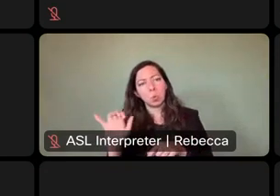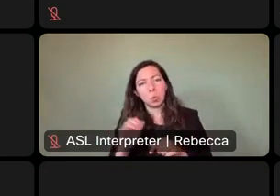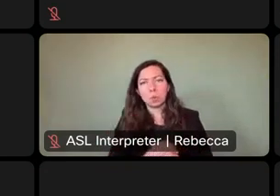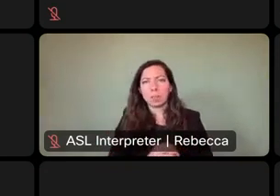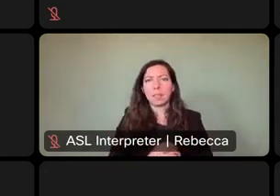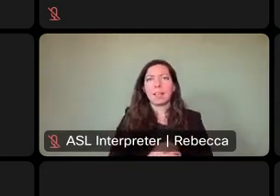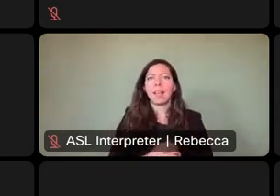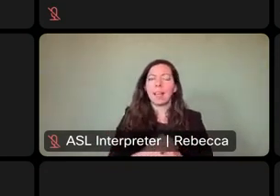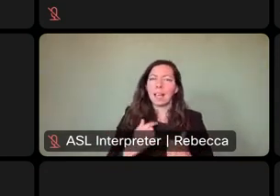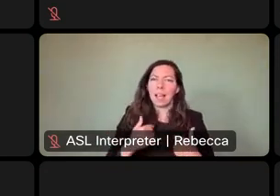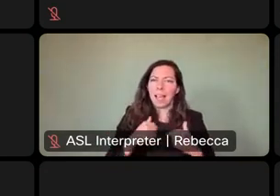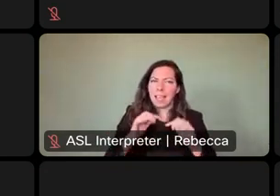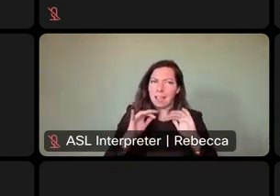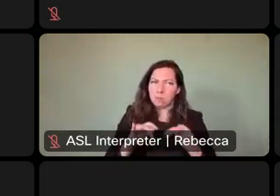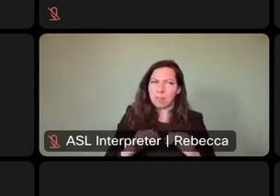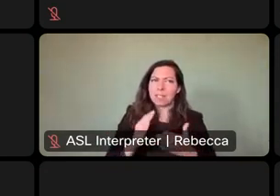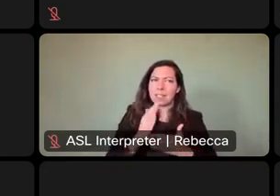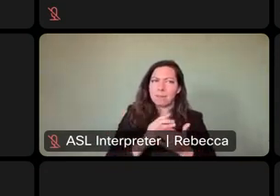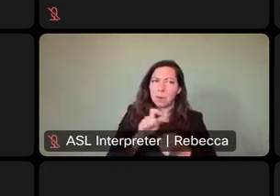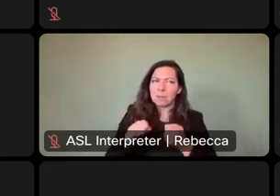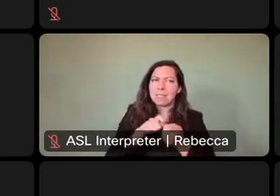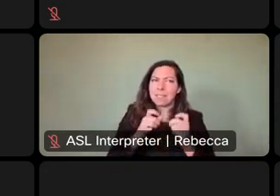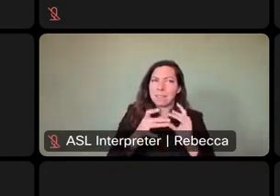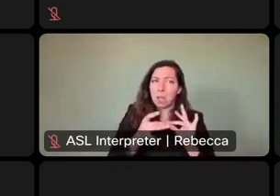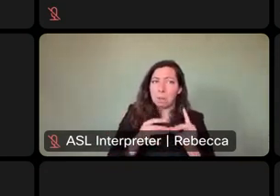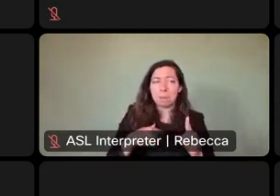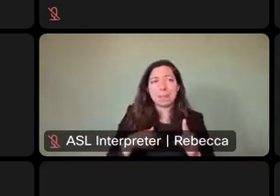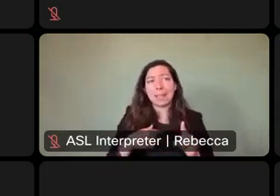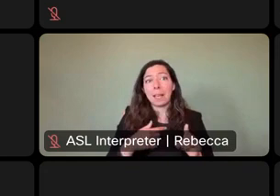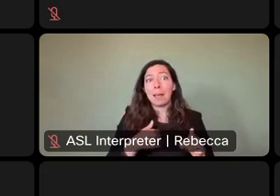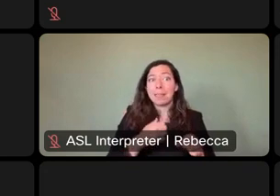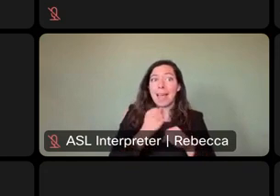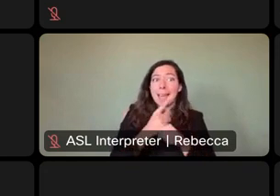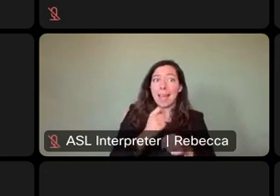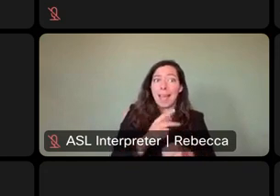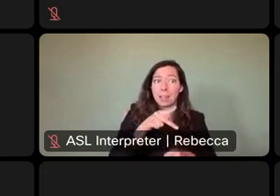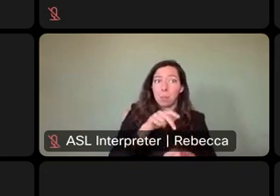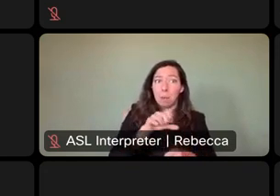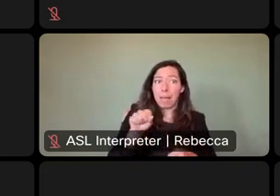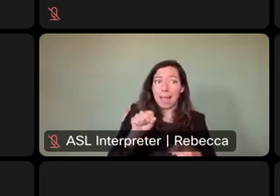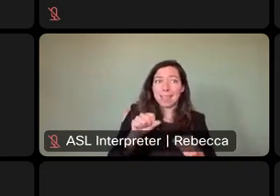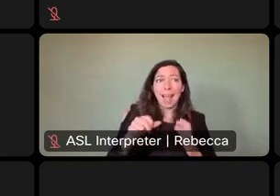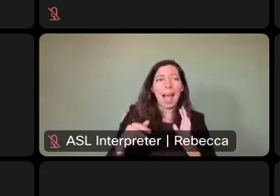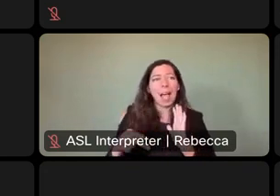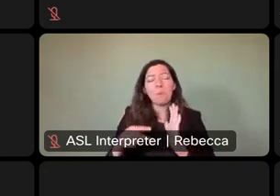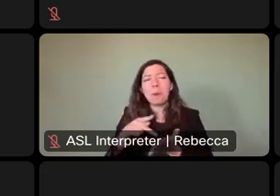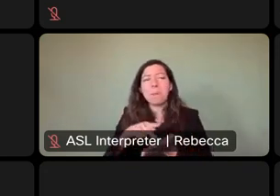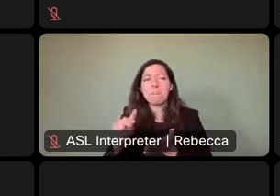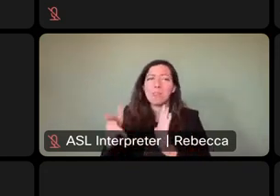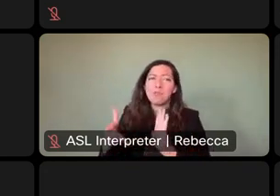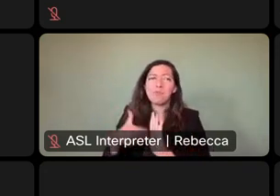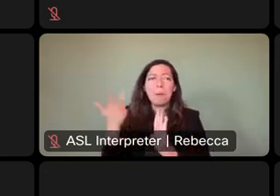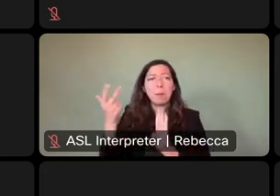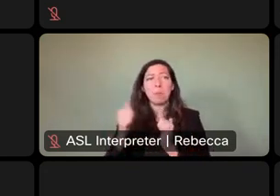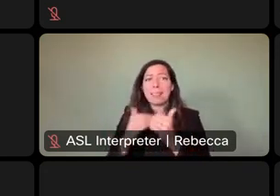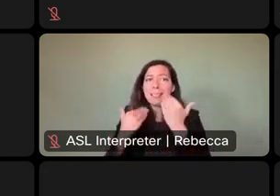things, but I will say that I would pay triple. The amount I'm paying for an annual pass with limited time in the parks, because, like I